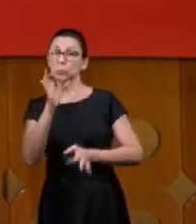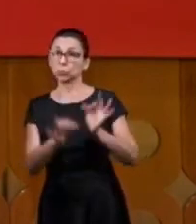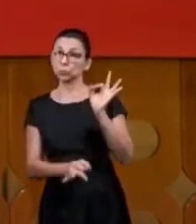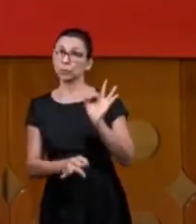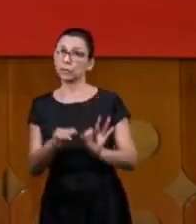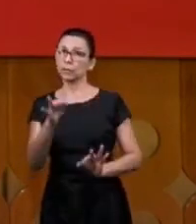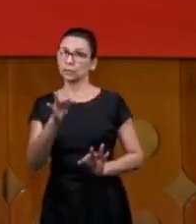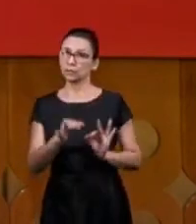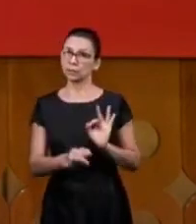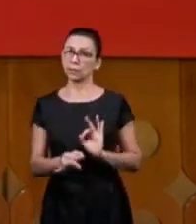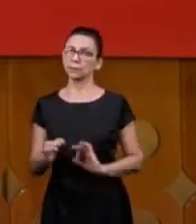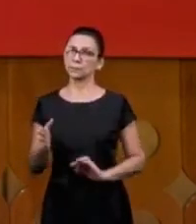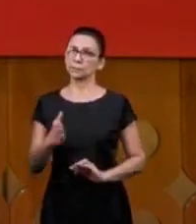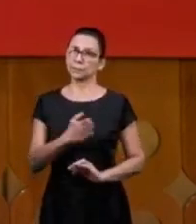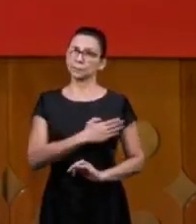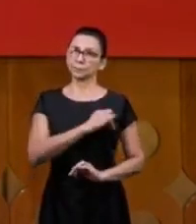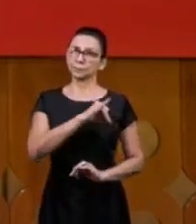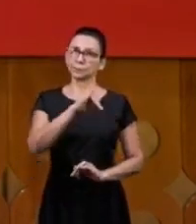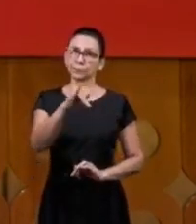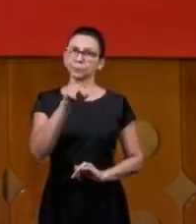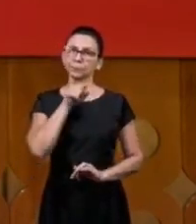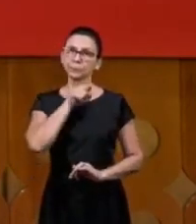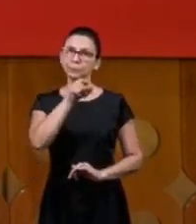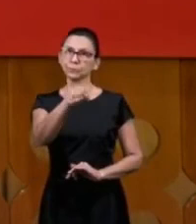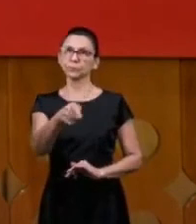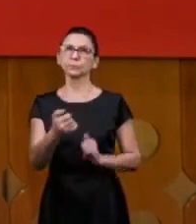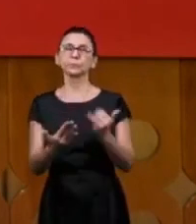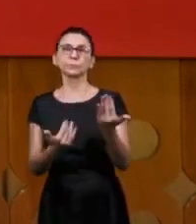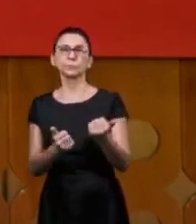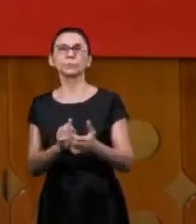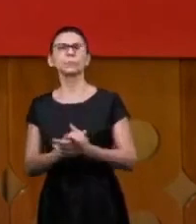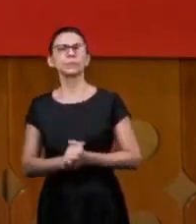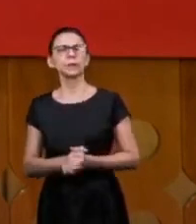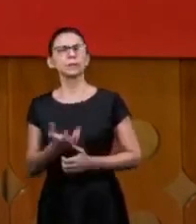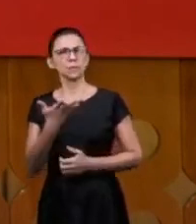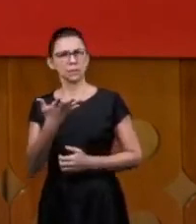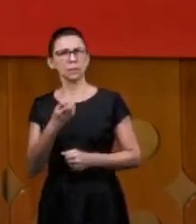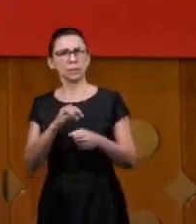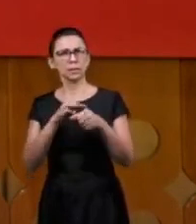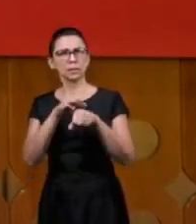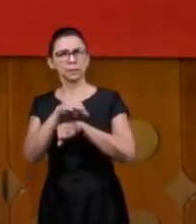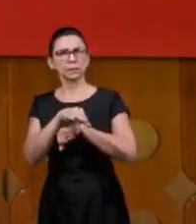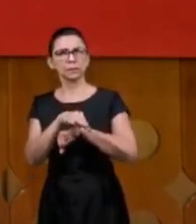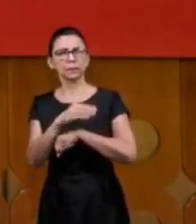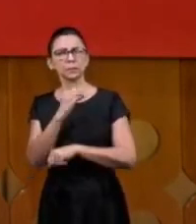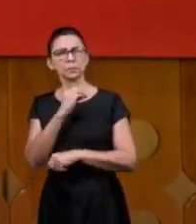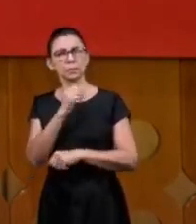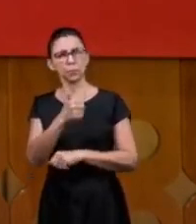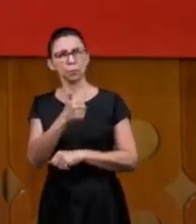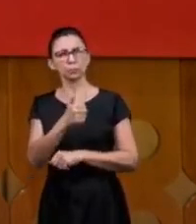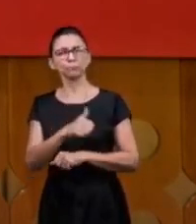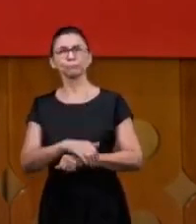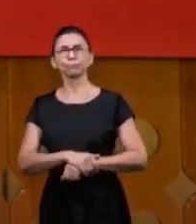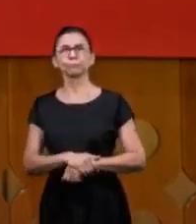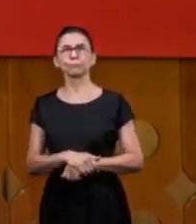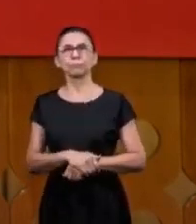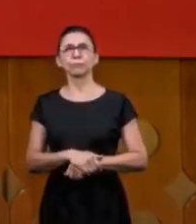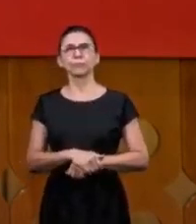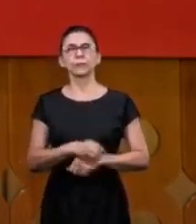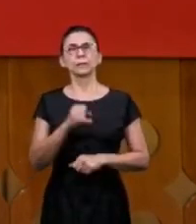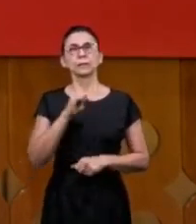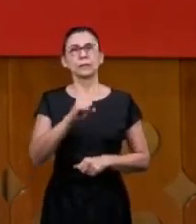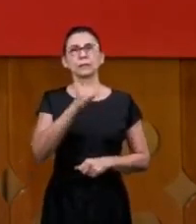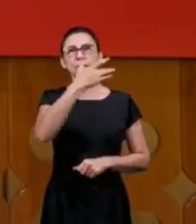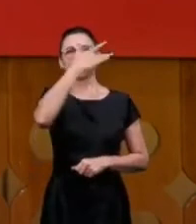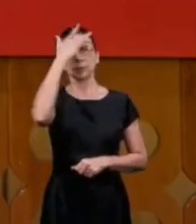saying to you if you want this ministry it's good if anyone wants